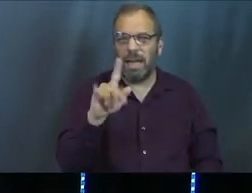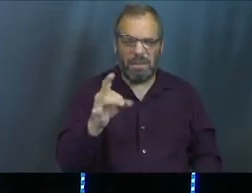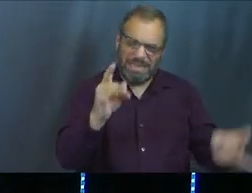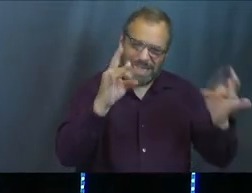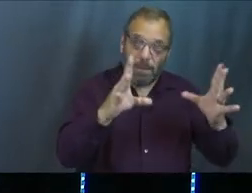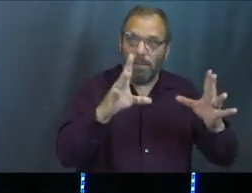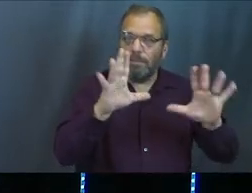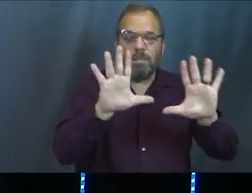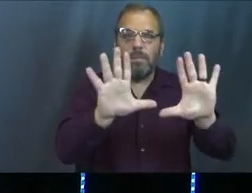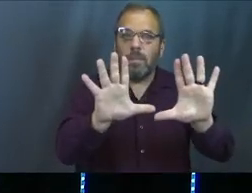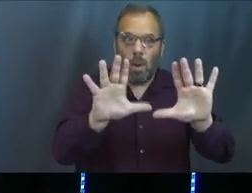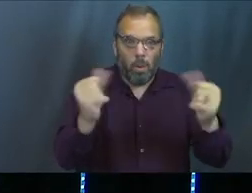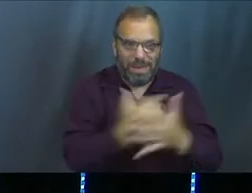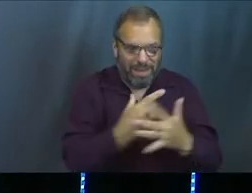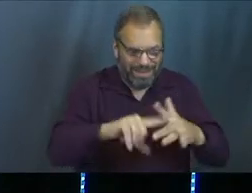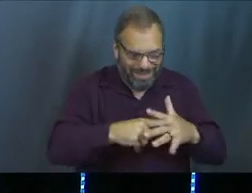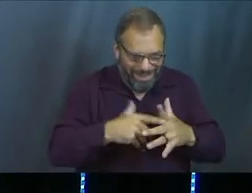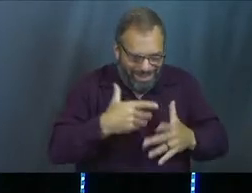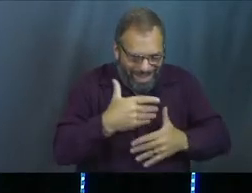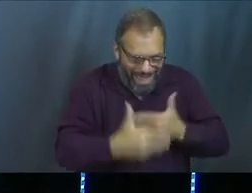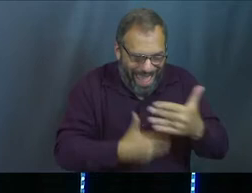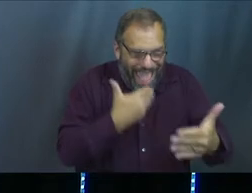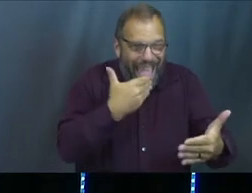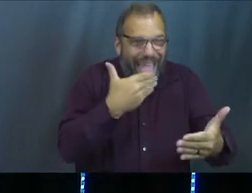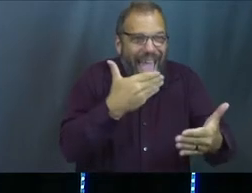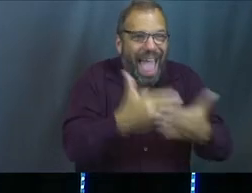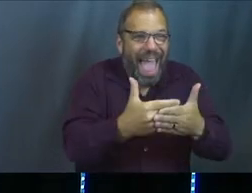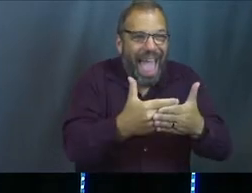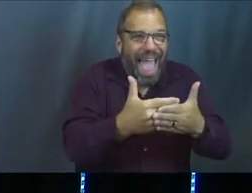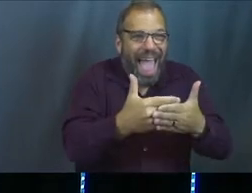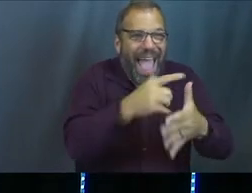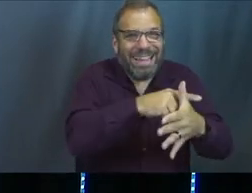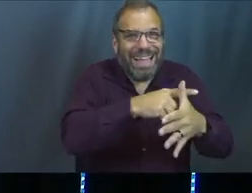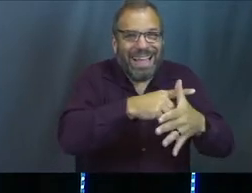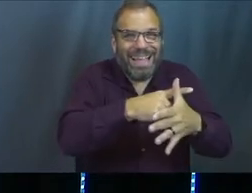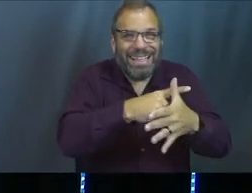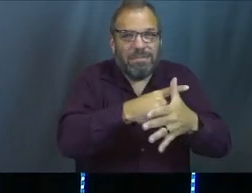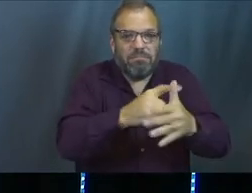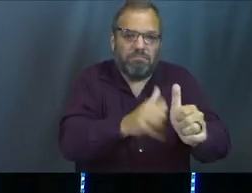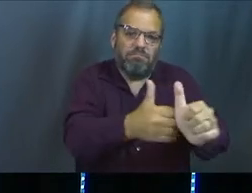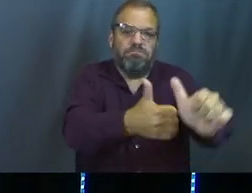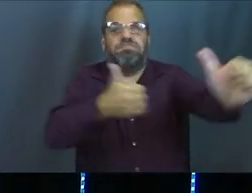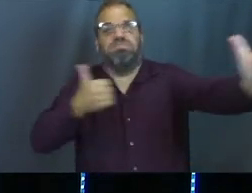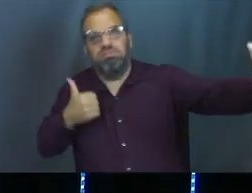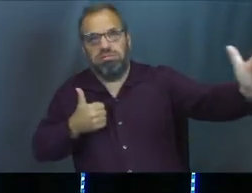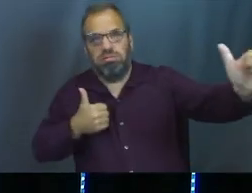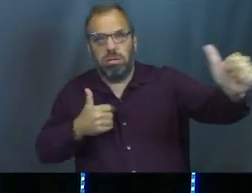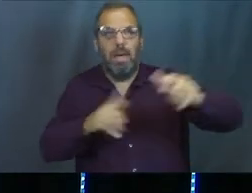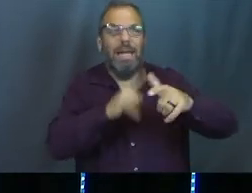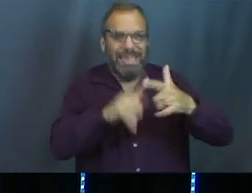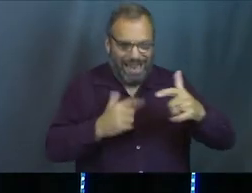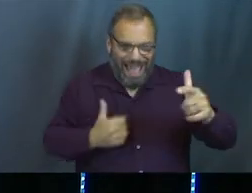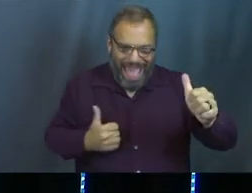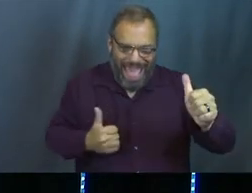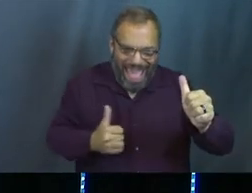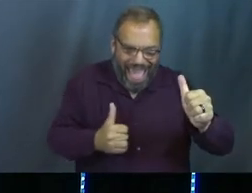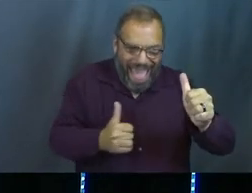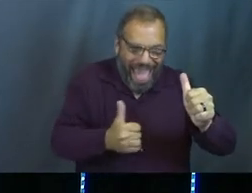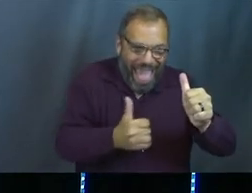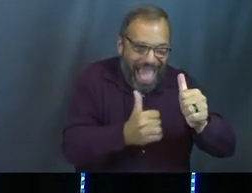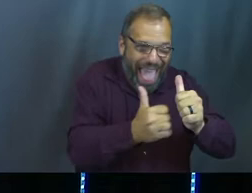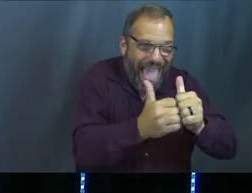like, every time things get going good, there's a deep drop. And it just keeps going, keeps going. And then he hits this really